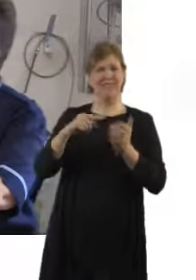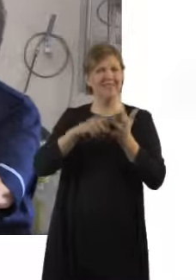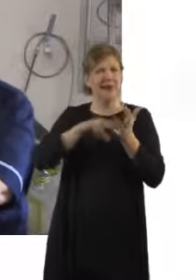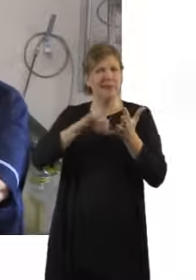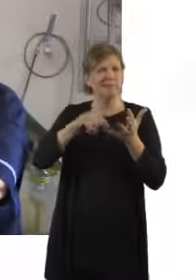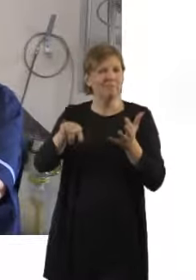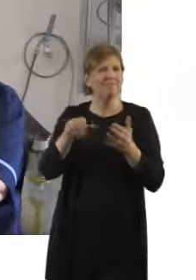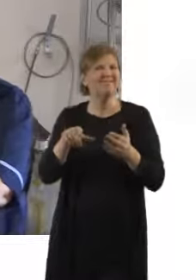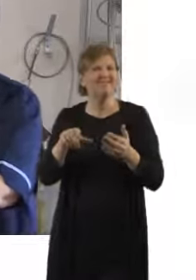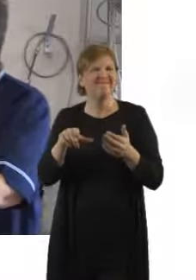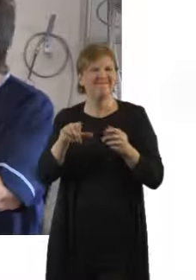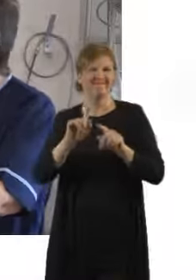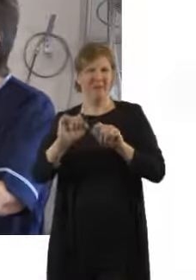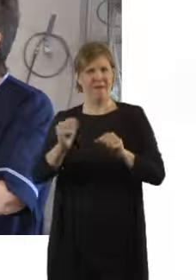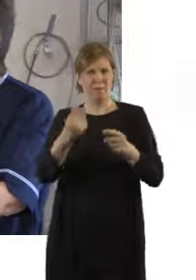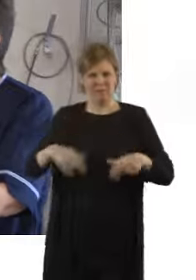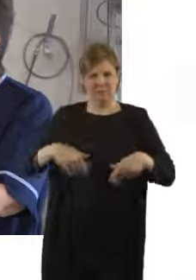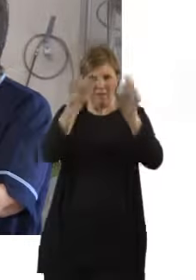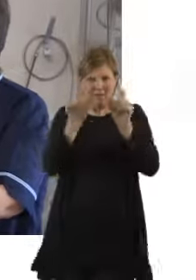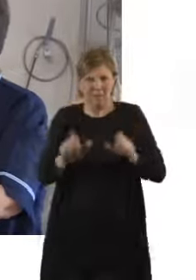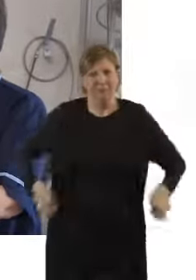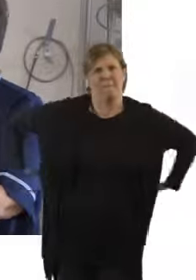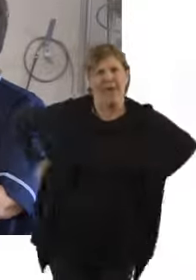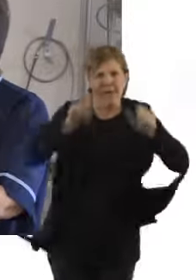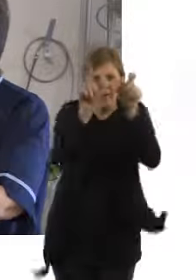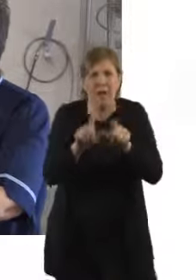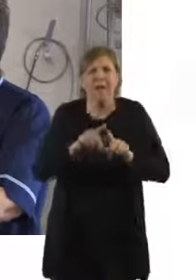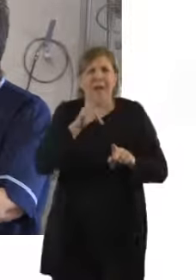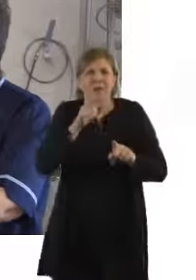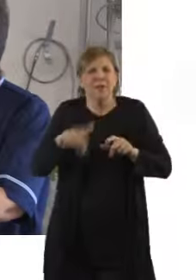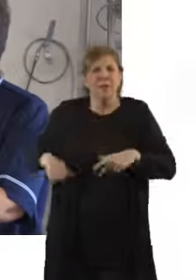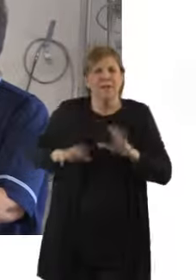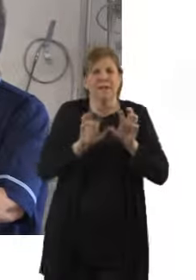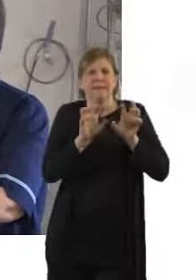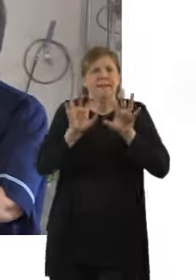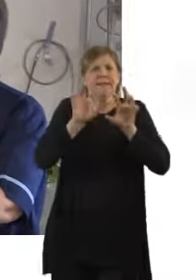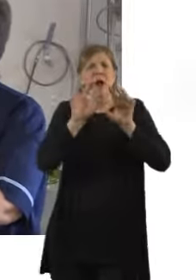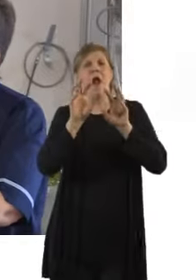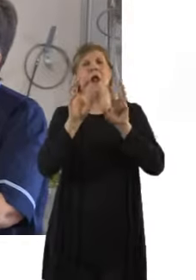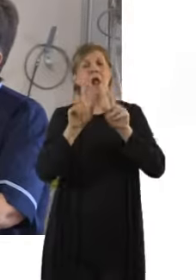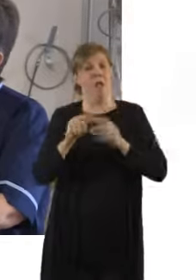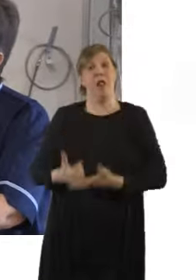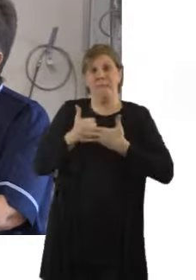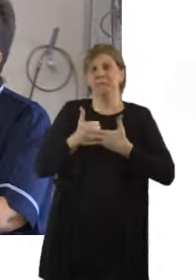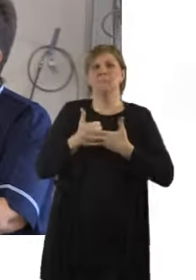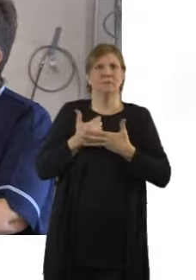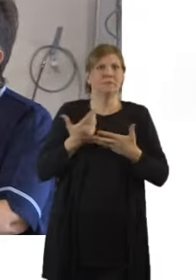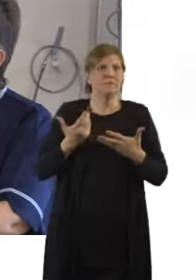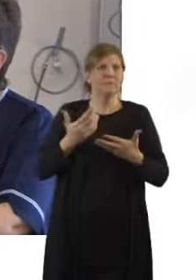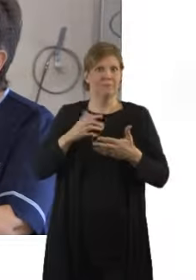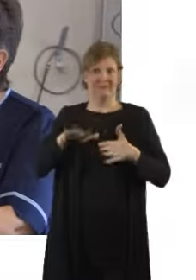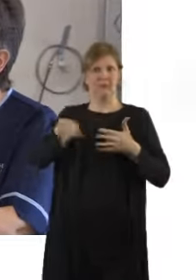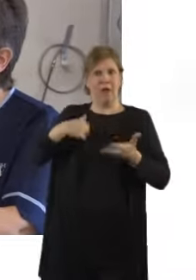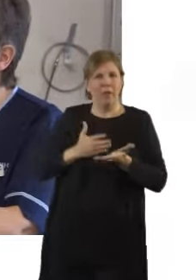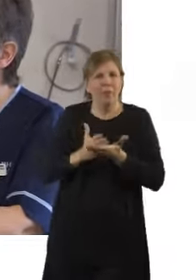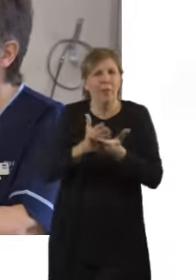and it can be very, very helpful. And it sees an awful lot of women through the early stages of labour up until quite far advanced. But the knack of